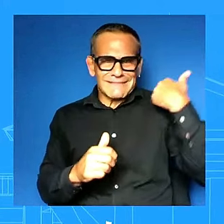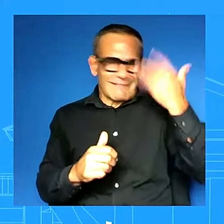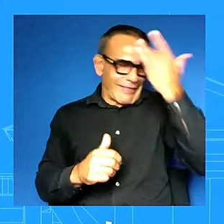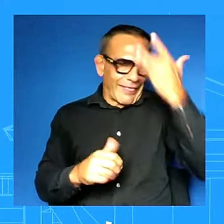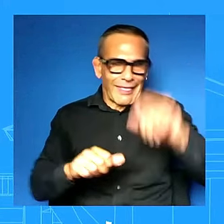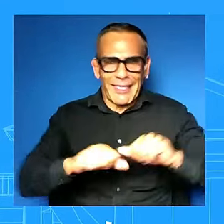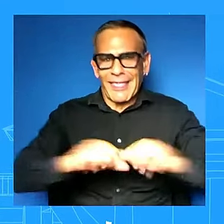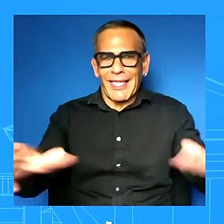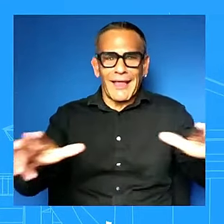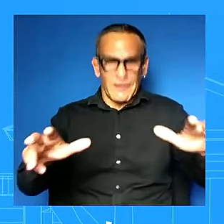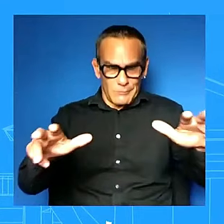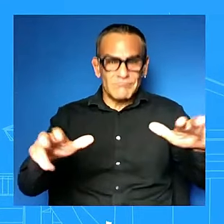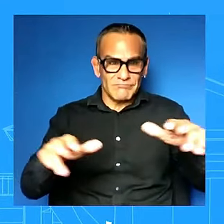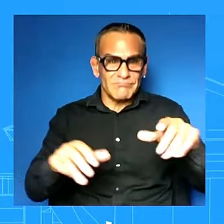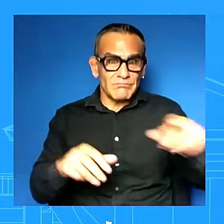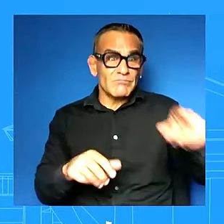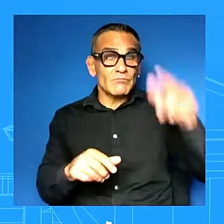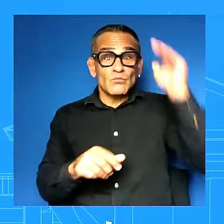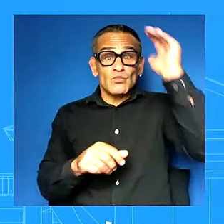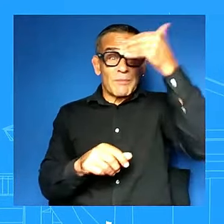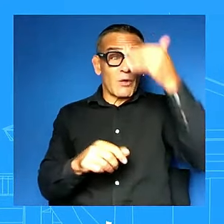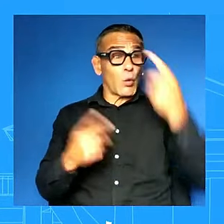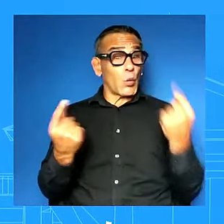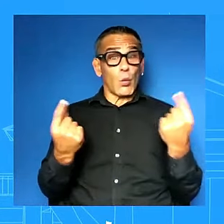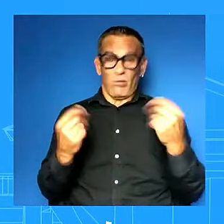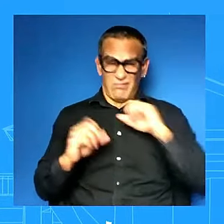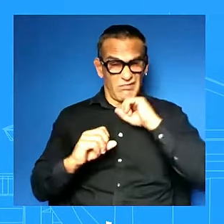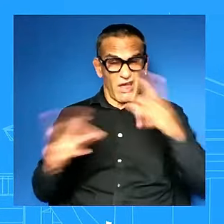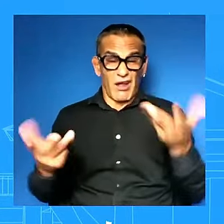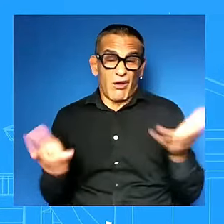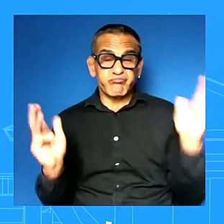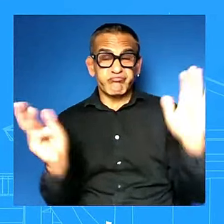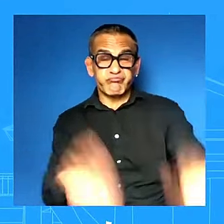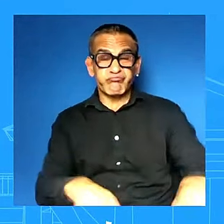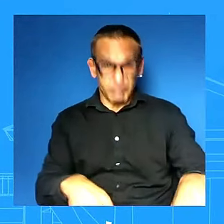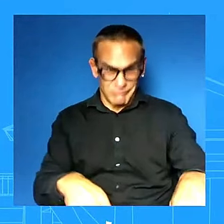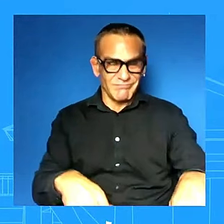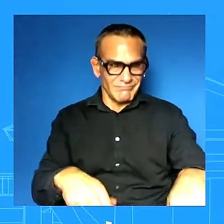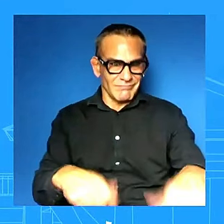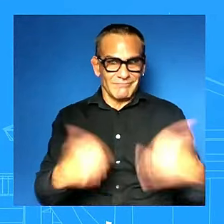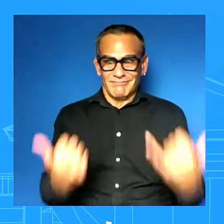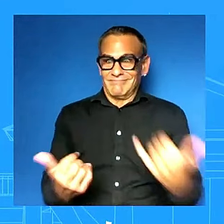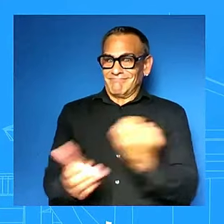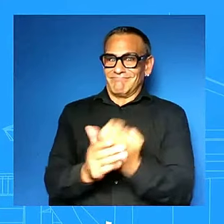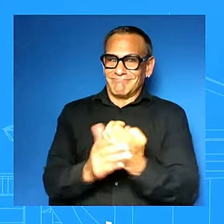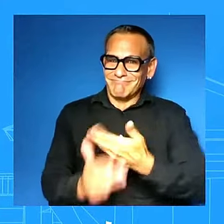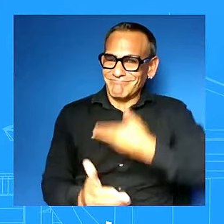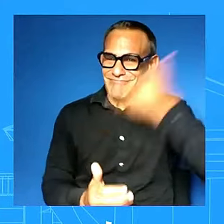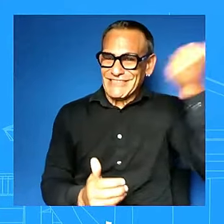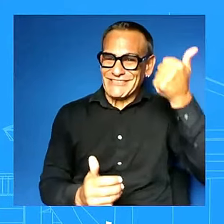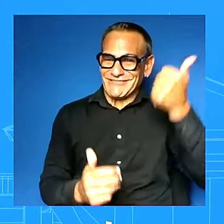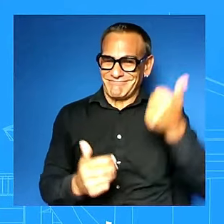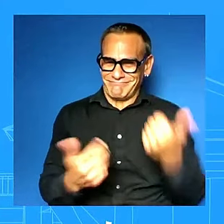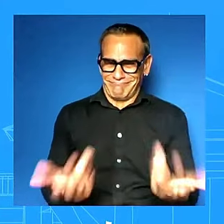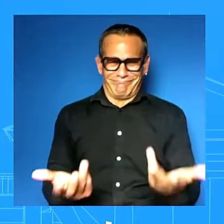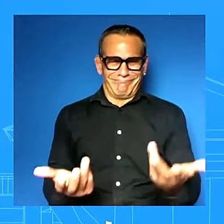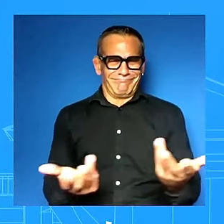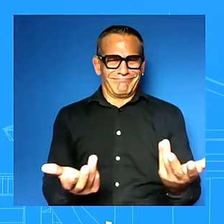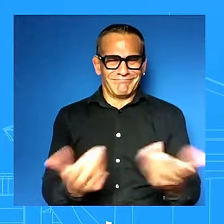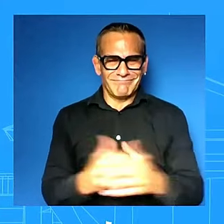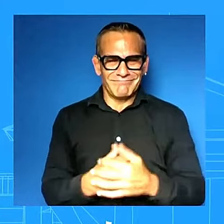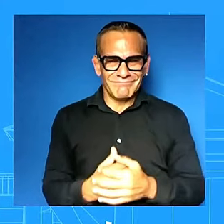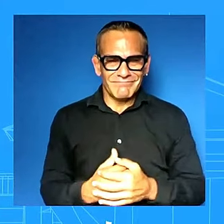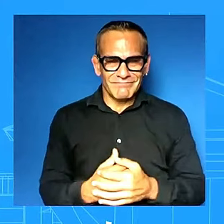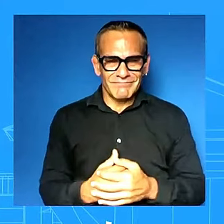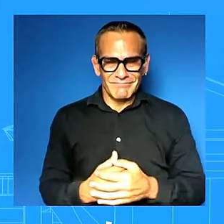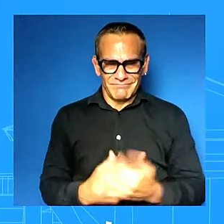on now on and now our economy is stronger than ever we're out out competing china that's something that we did let's not forget